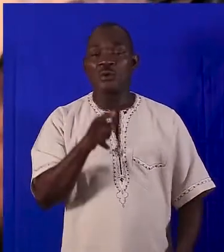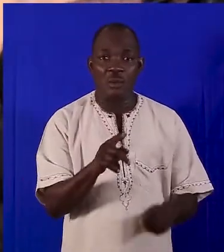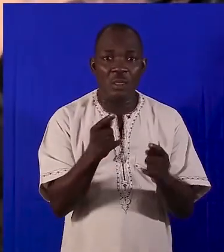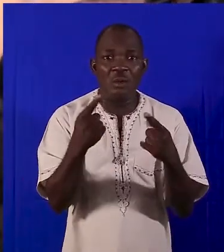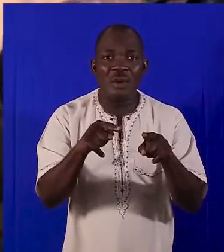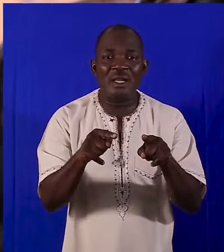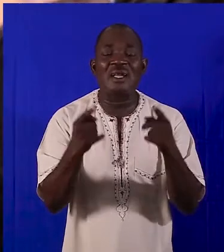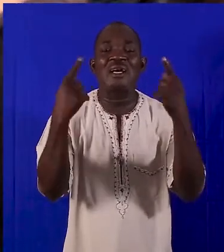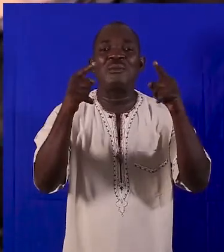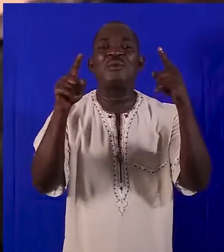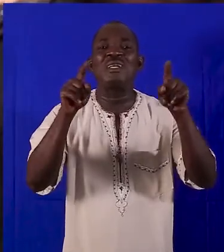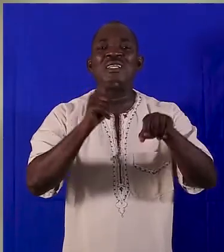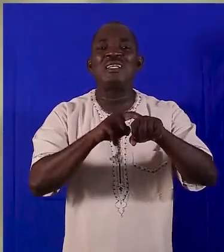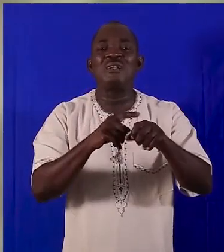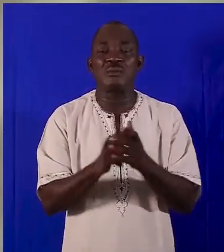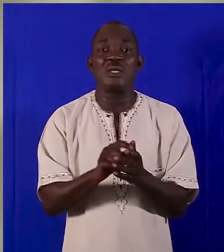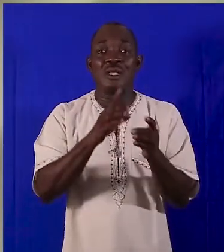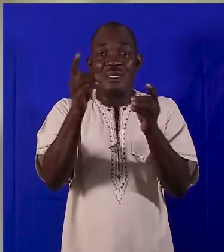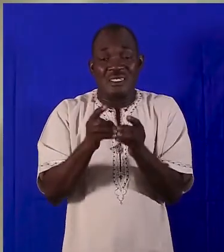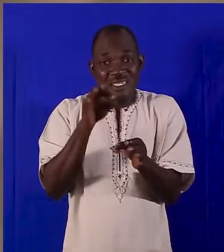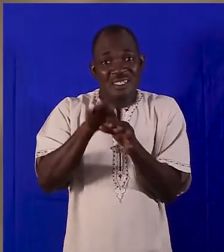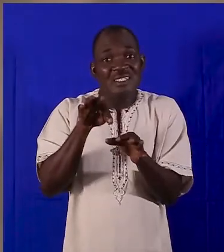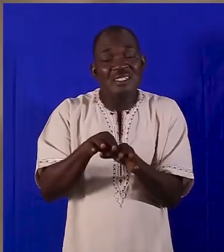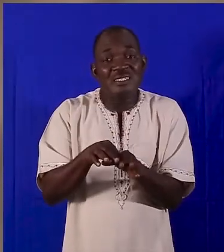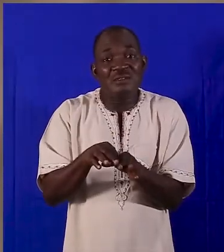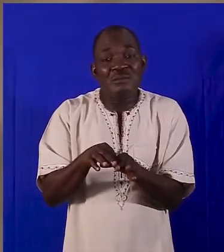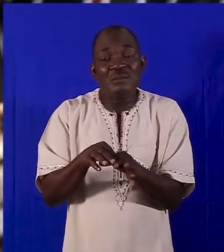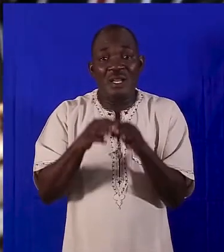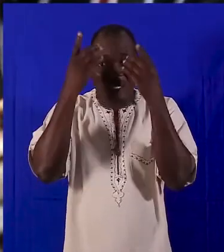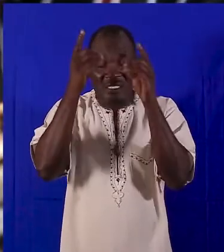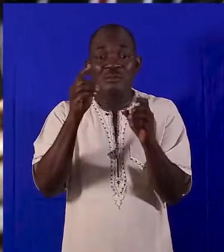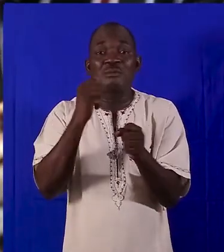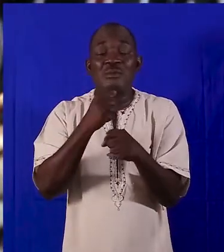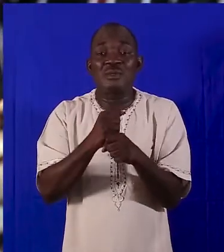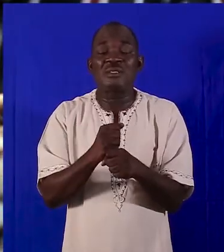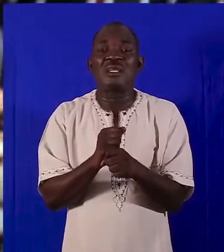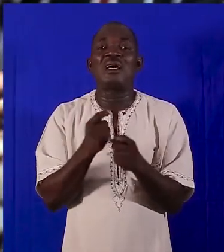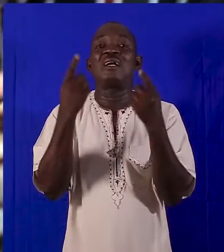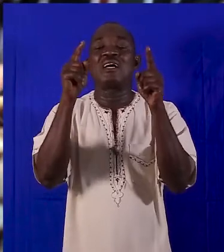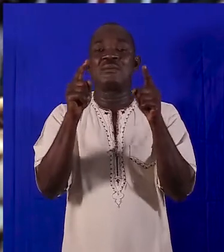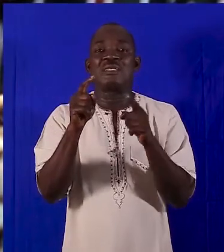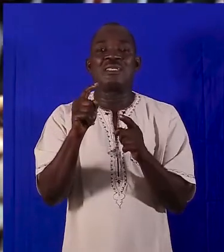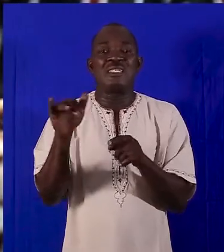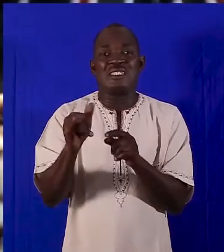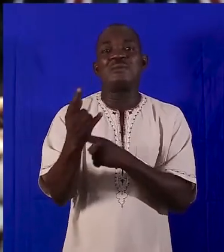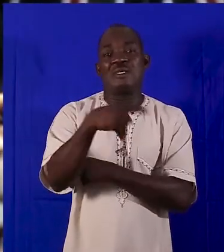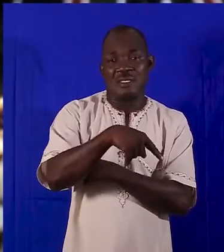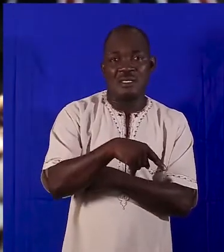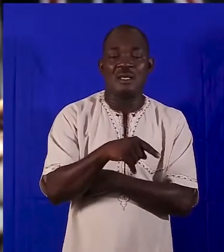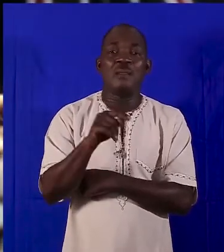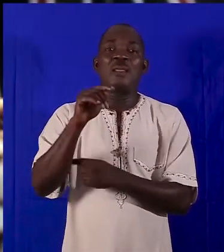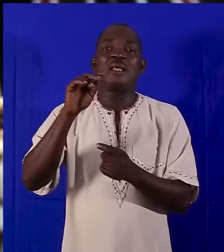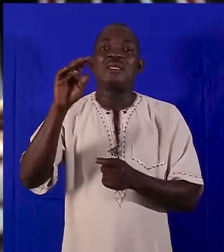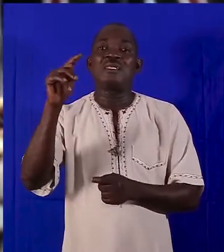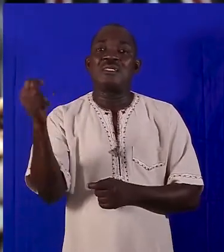anytime they are not performing. Please, when will all this take place? The district-level elections and referendum